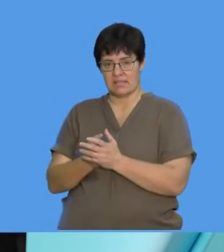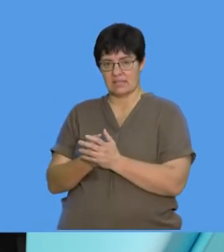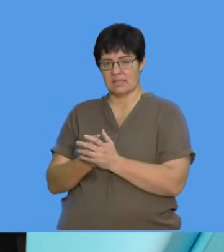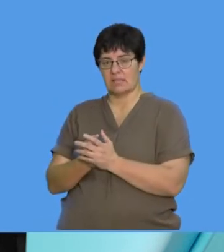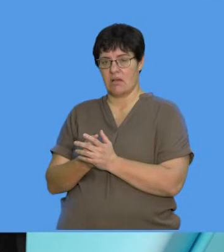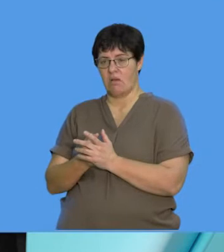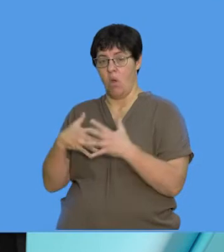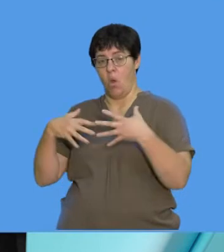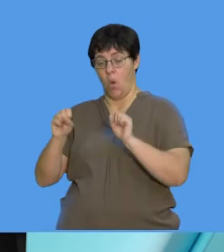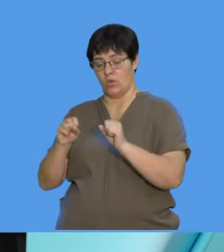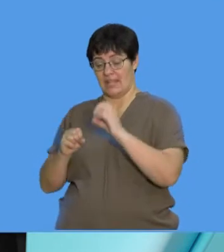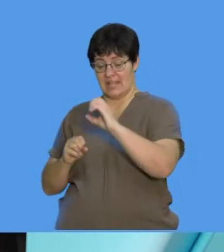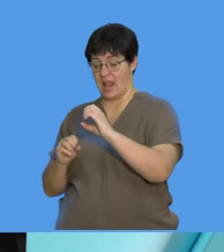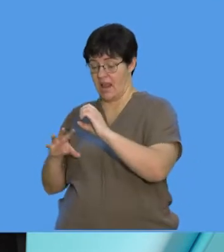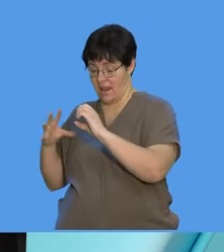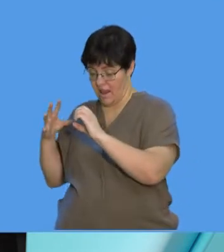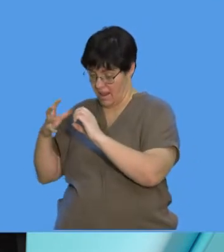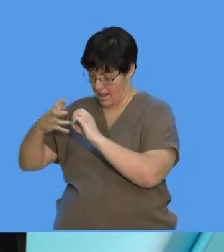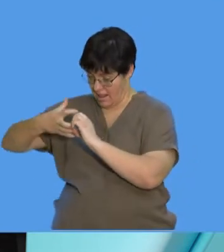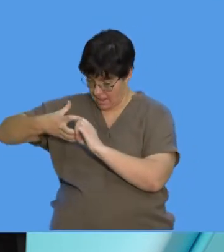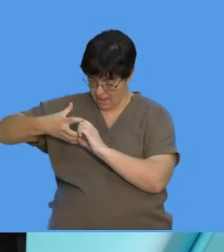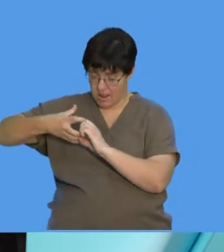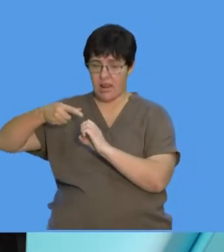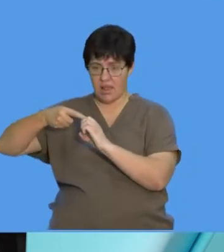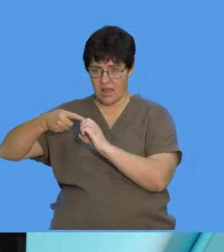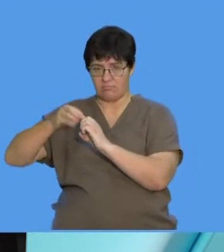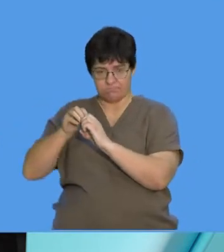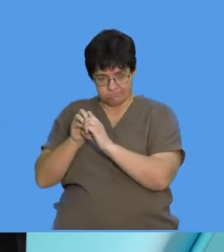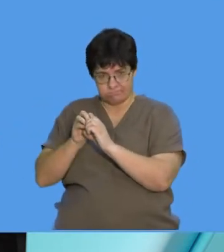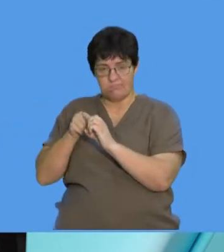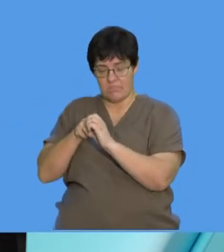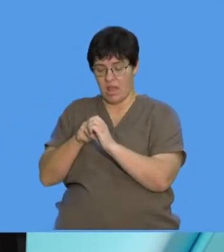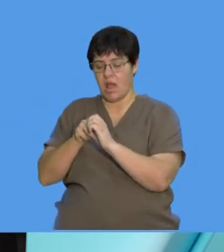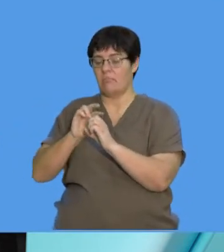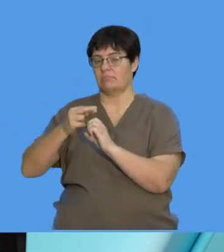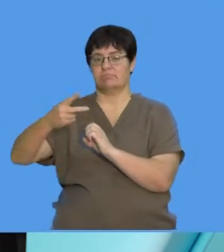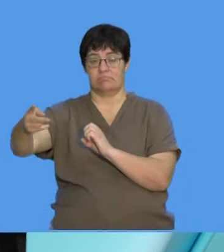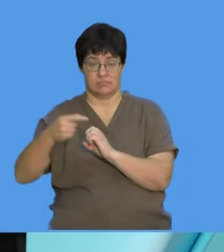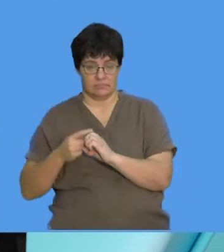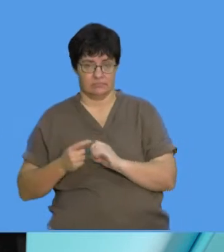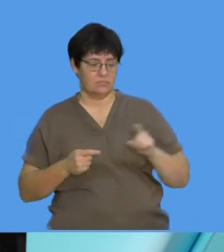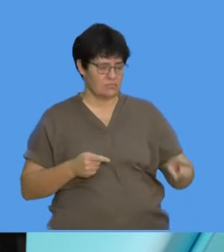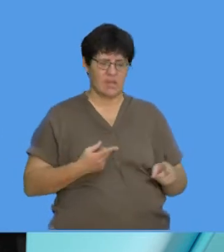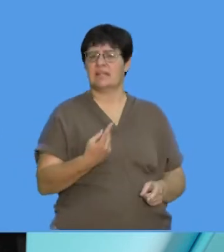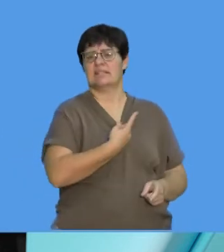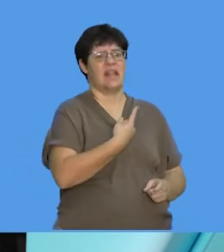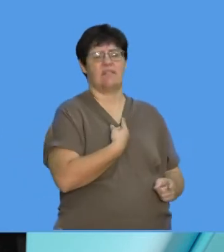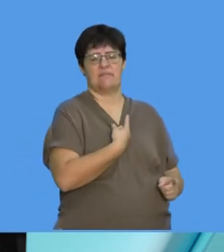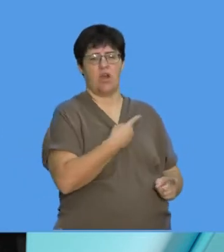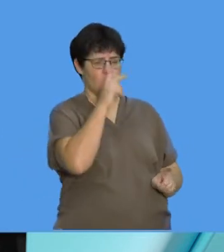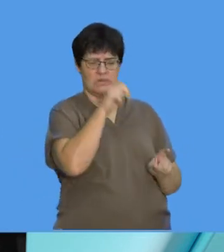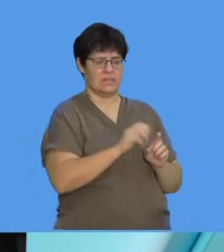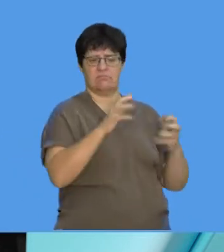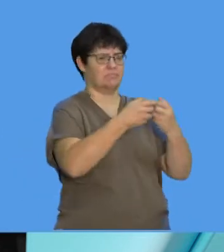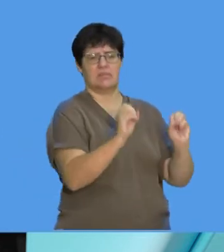actually go to a host cell to be able to reproduce. Bacteria, reproduce on their